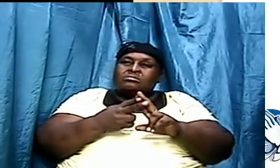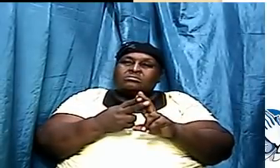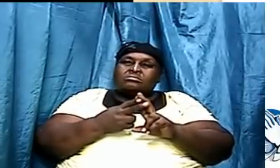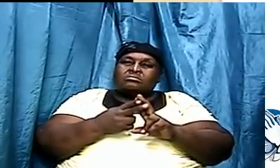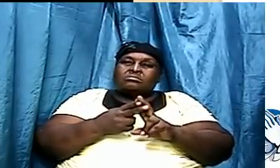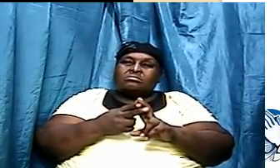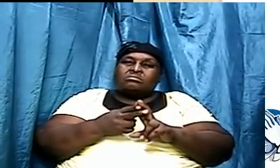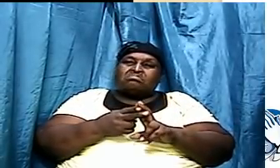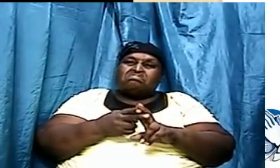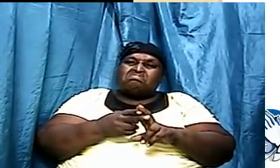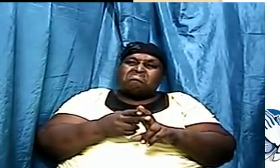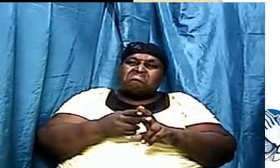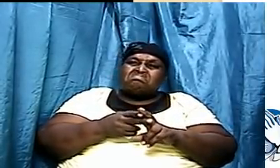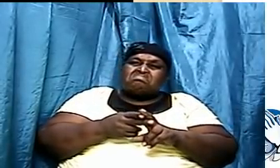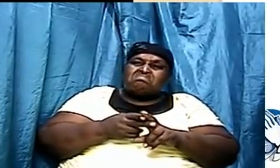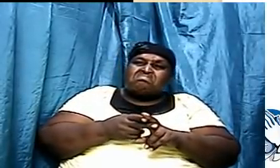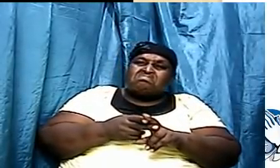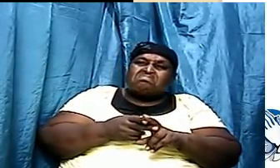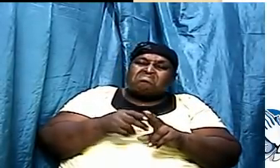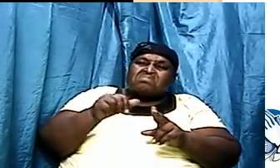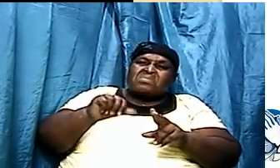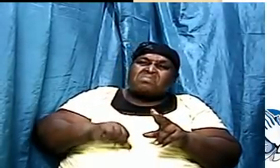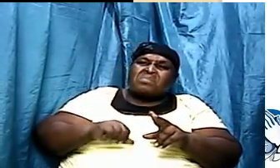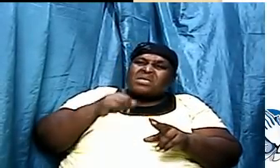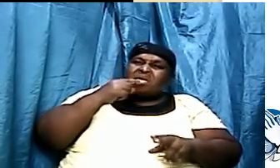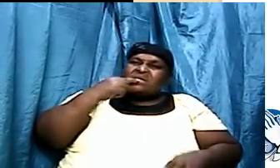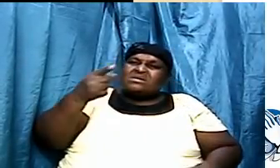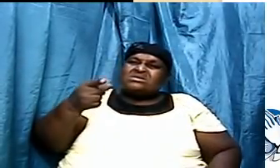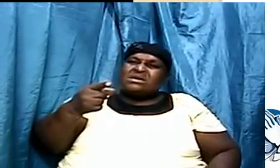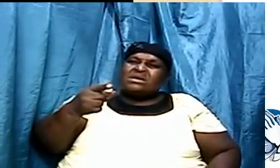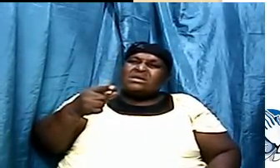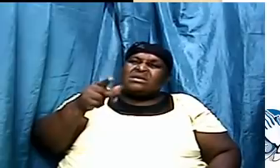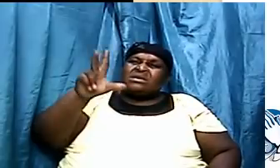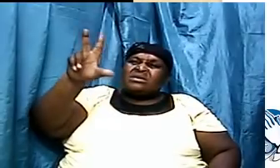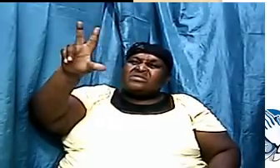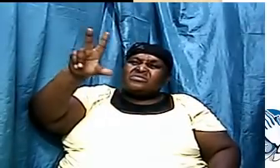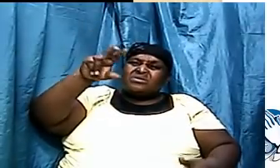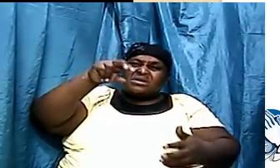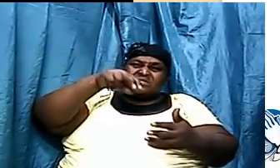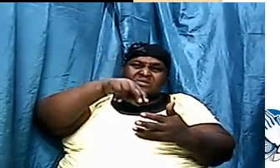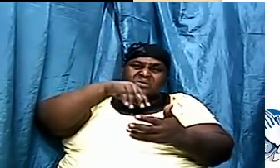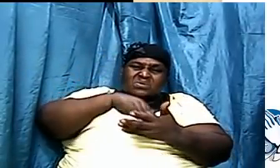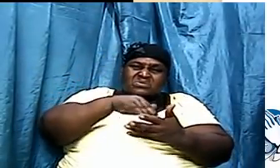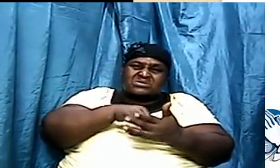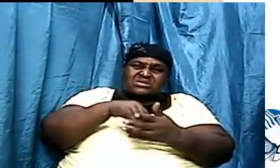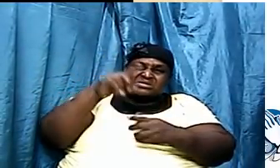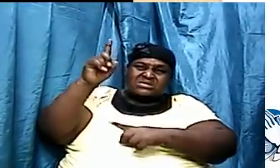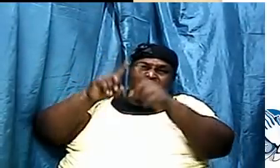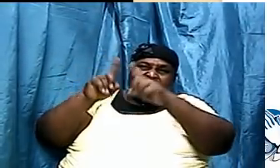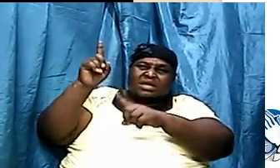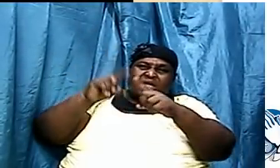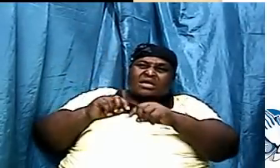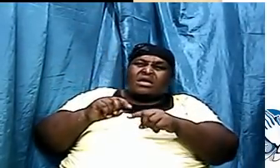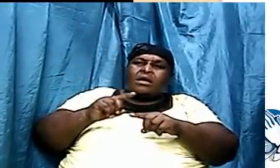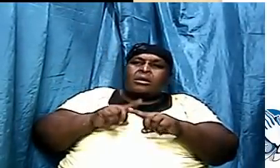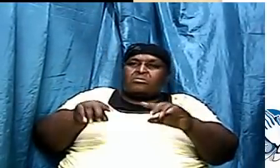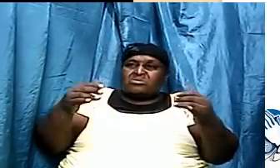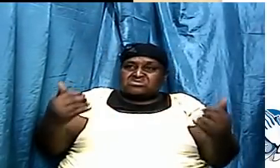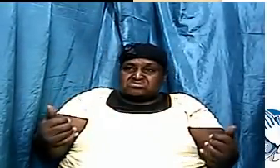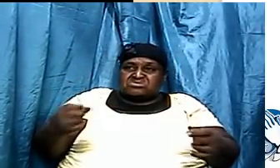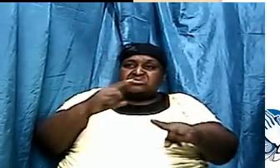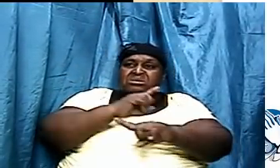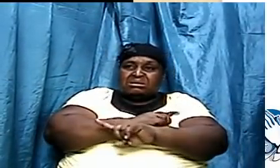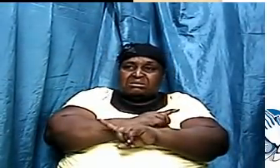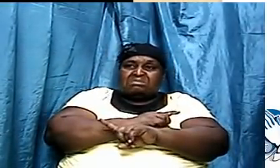polymie said there was only 3,000 but today they have counted over 500 billion plus and